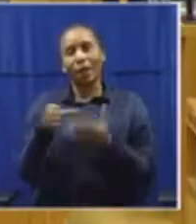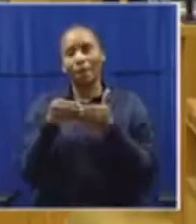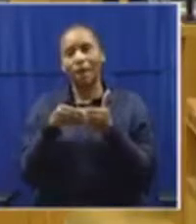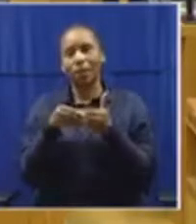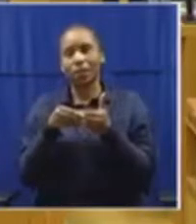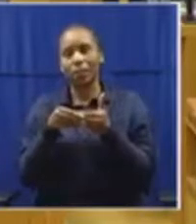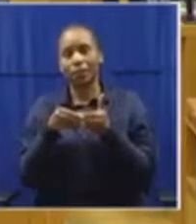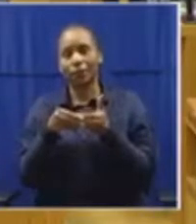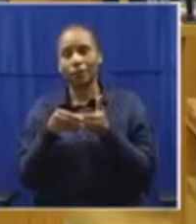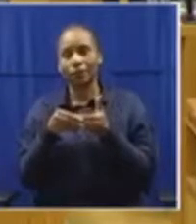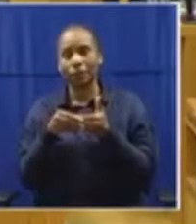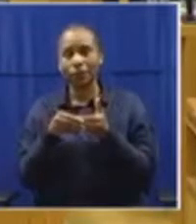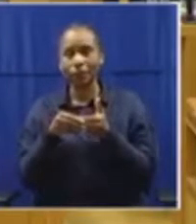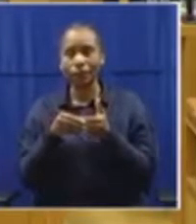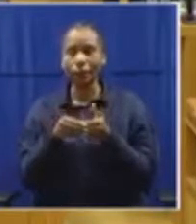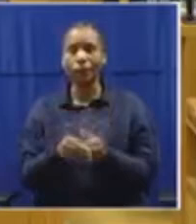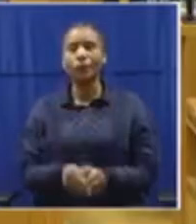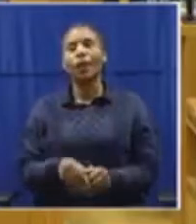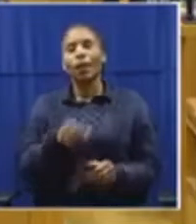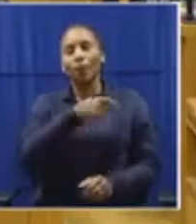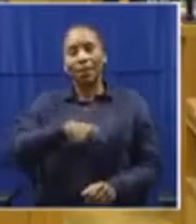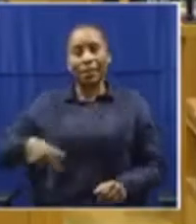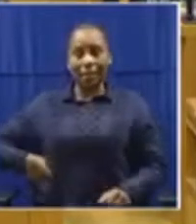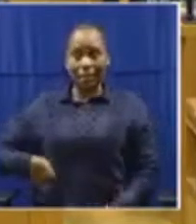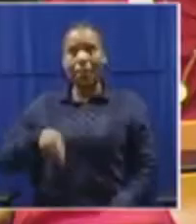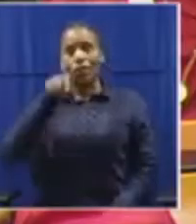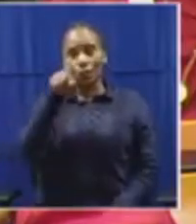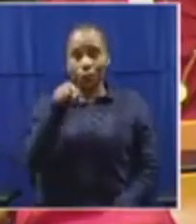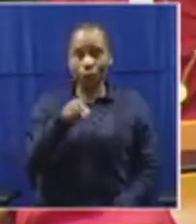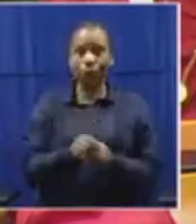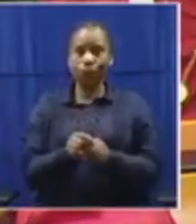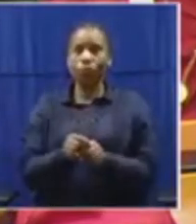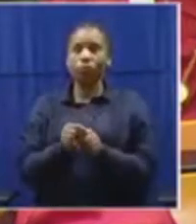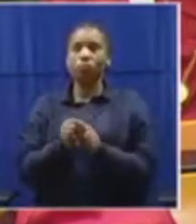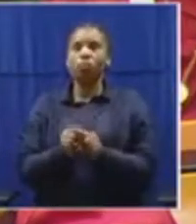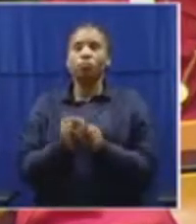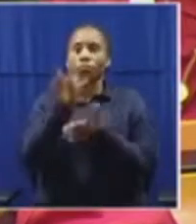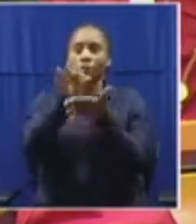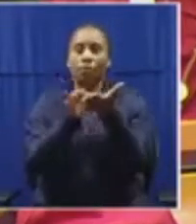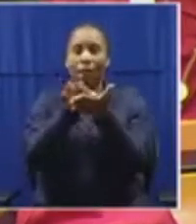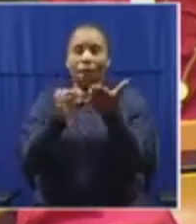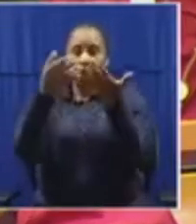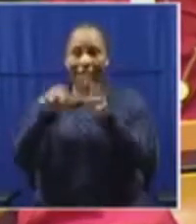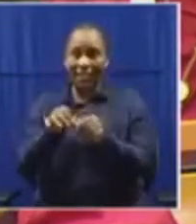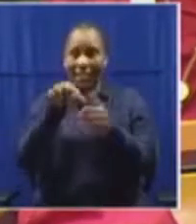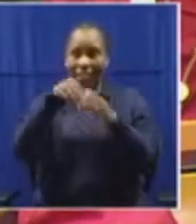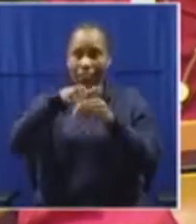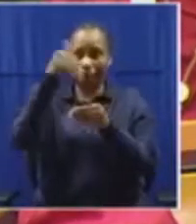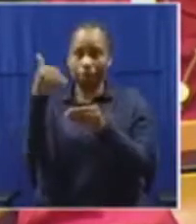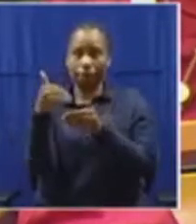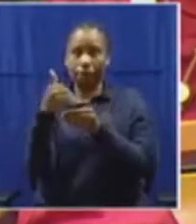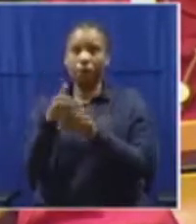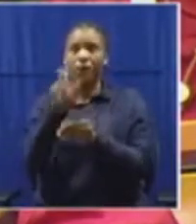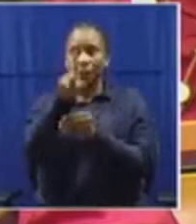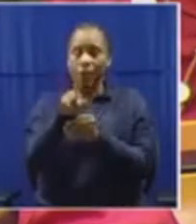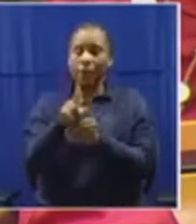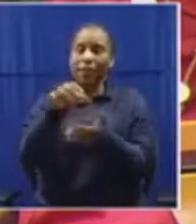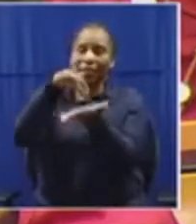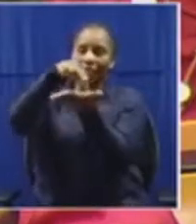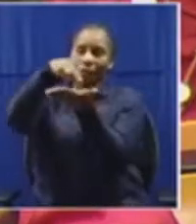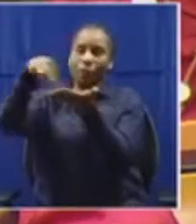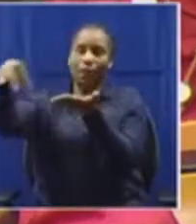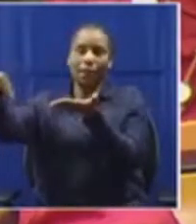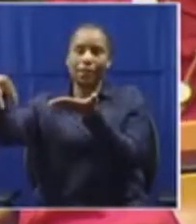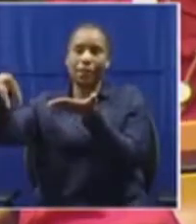you are elected on a ticket of transparency, and you are elected on a ticket of anti-corruption